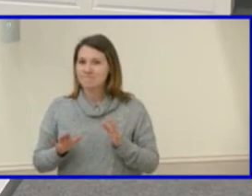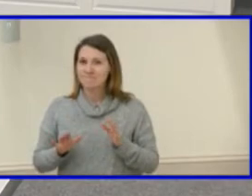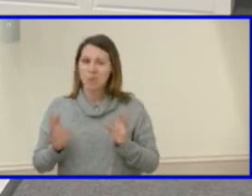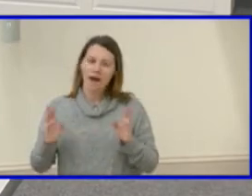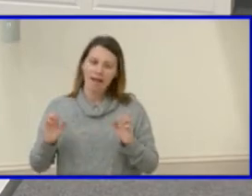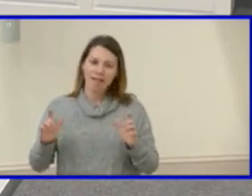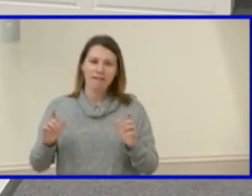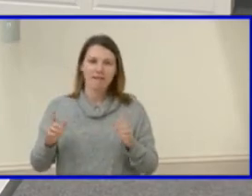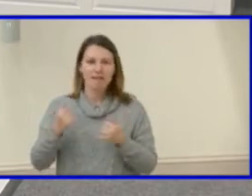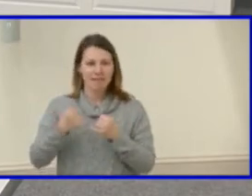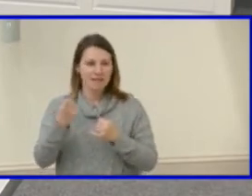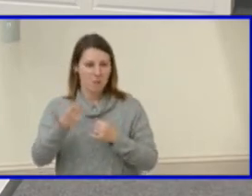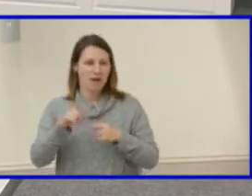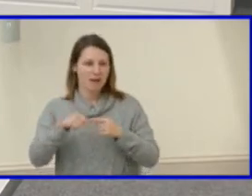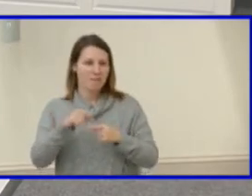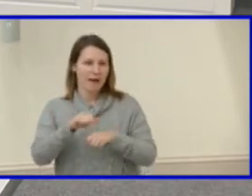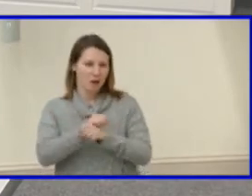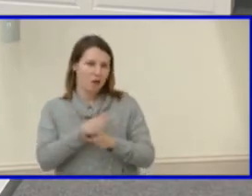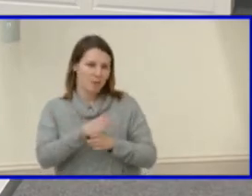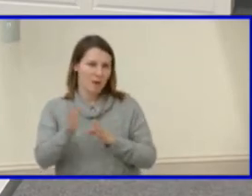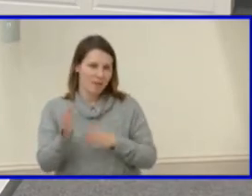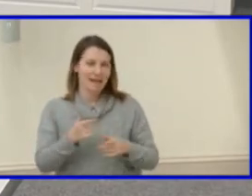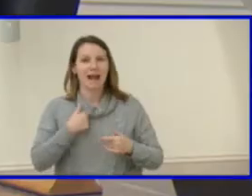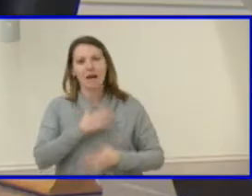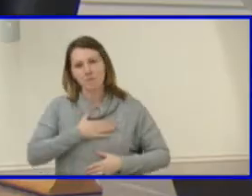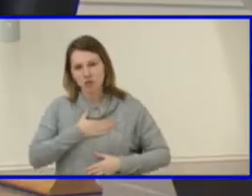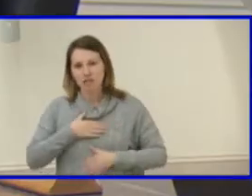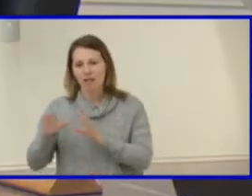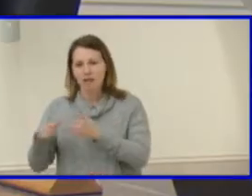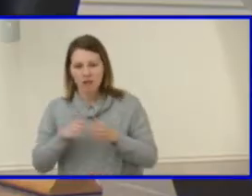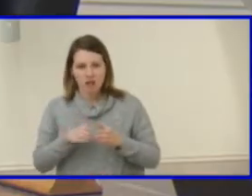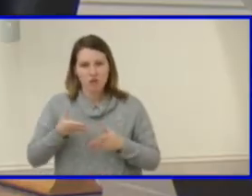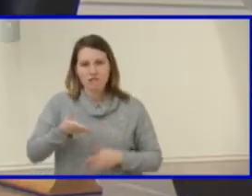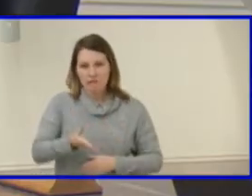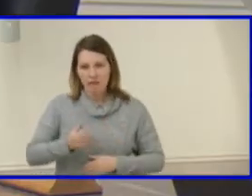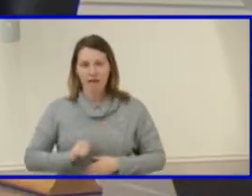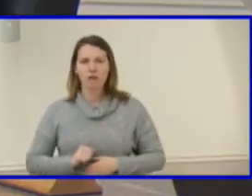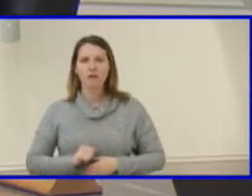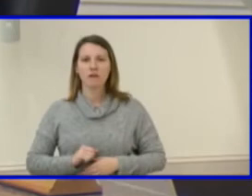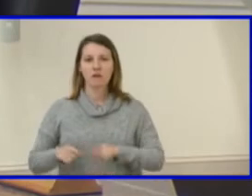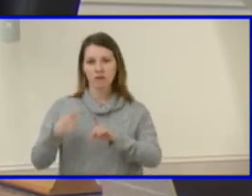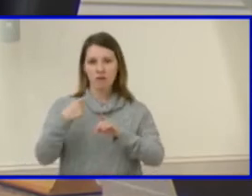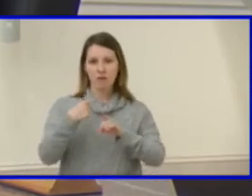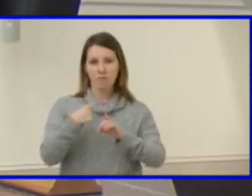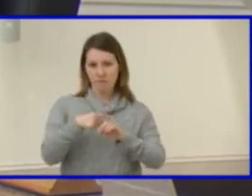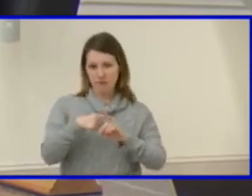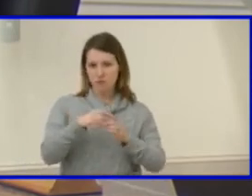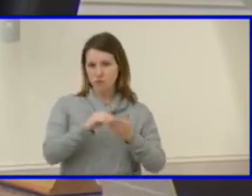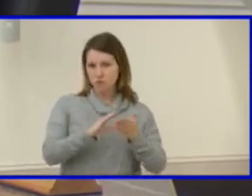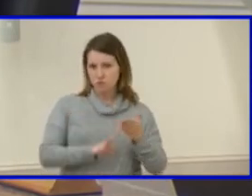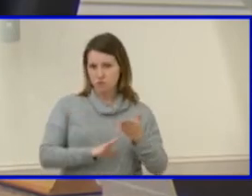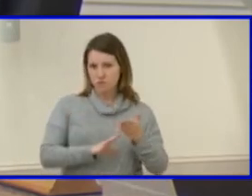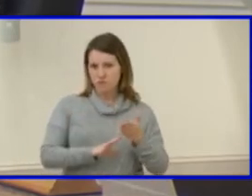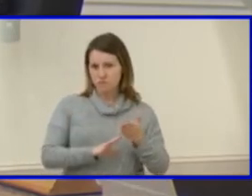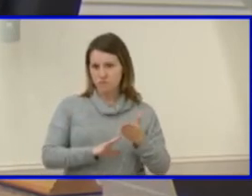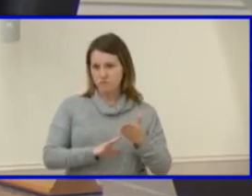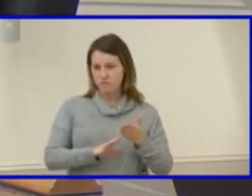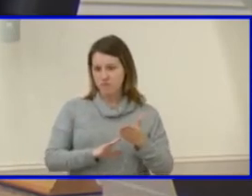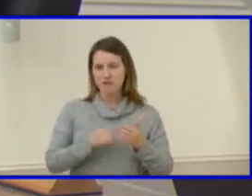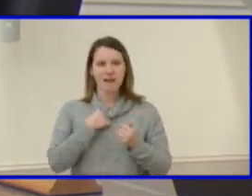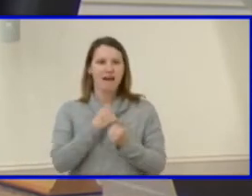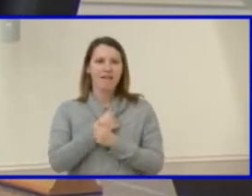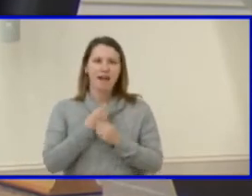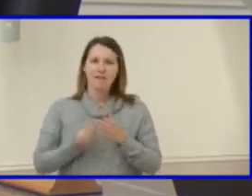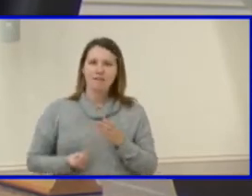career planning. I appreciate that the career clusters are in there. Um, and also that students can see, you know, I love growing our passions of our